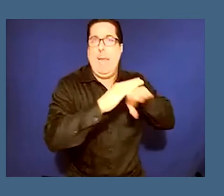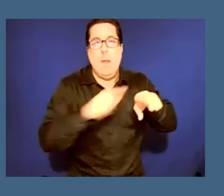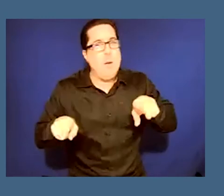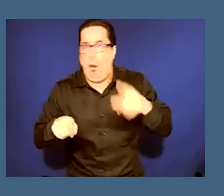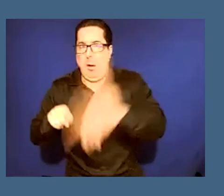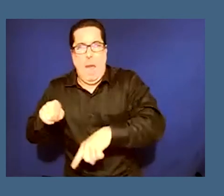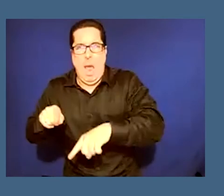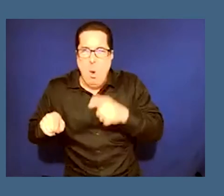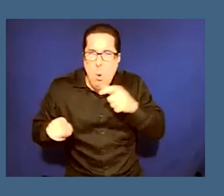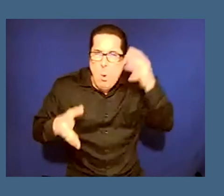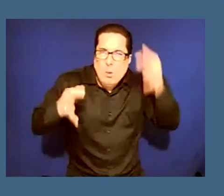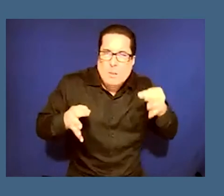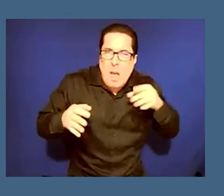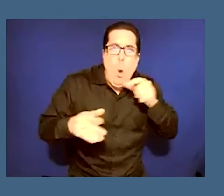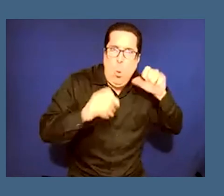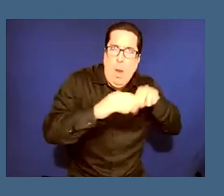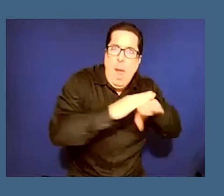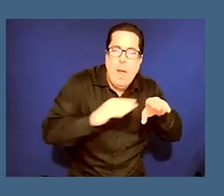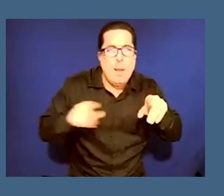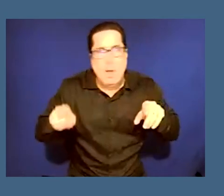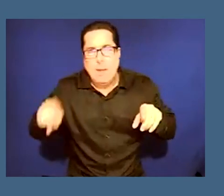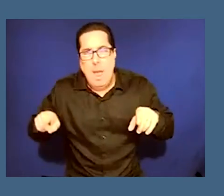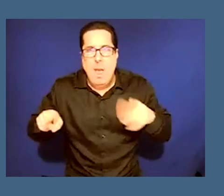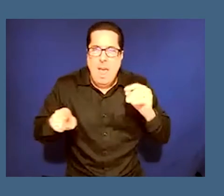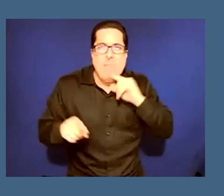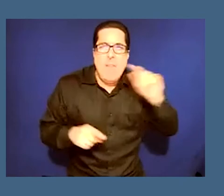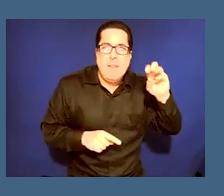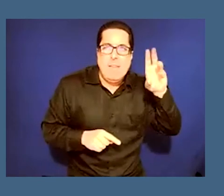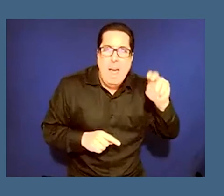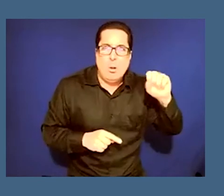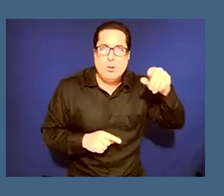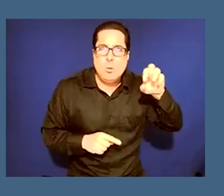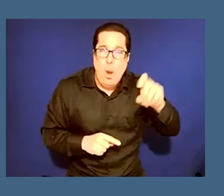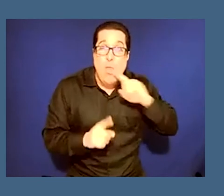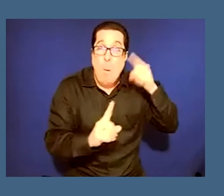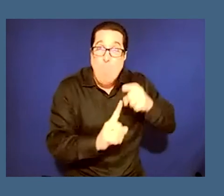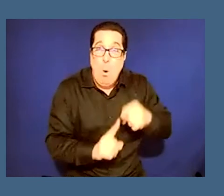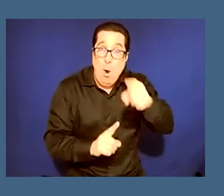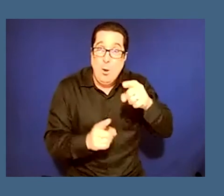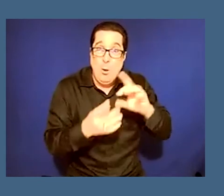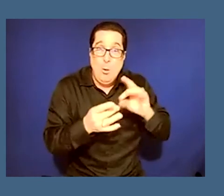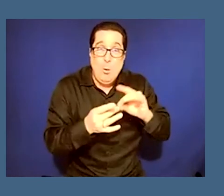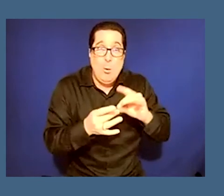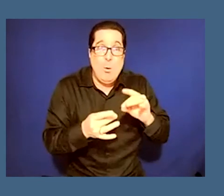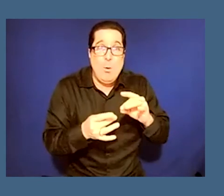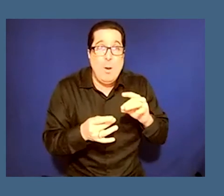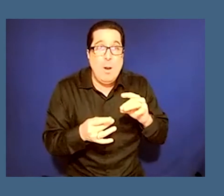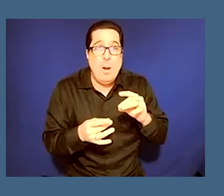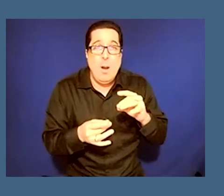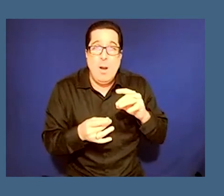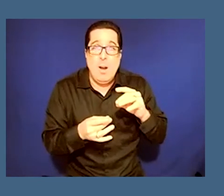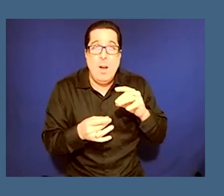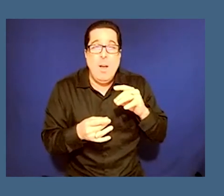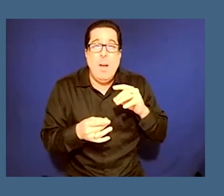it says a lot about in terms of what's in the town square and exactly the points that you raised tom which is about you know